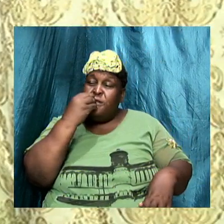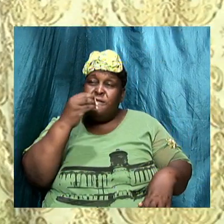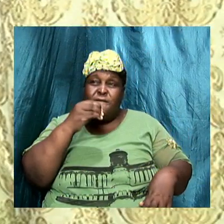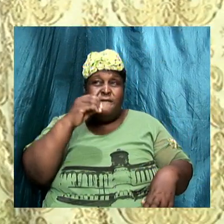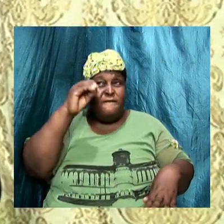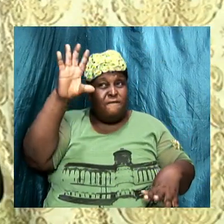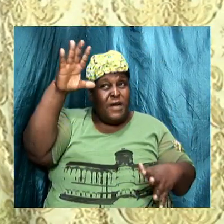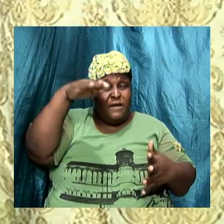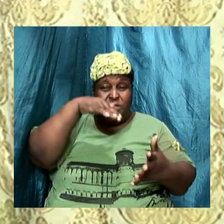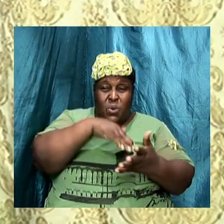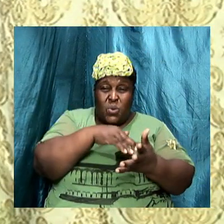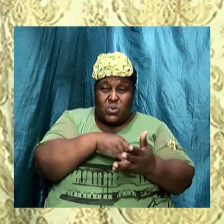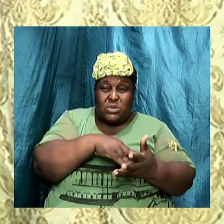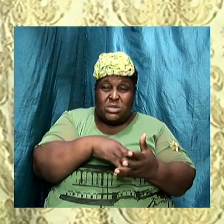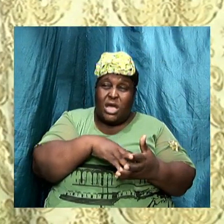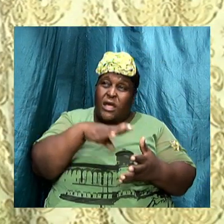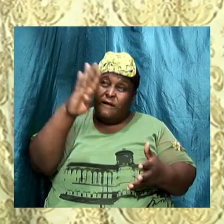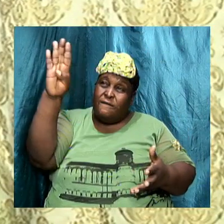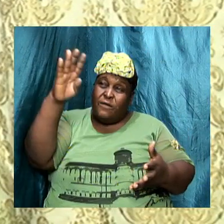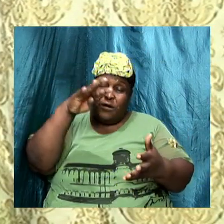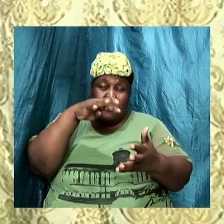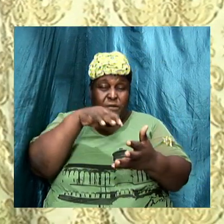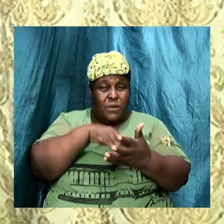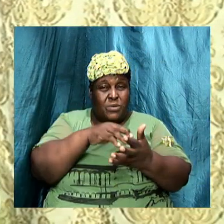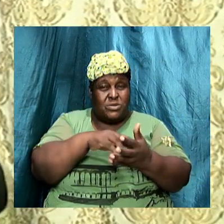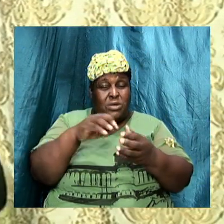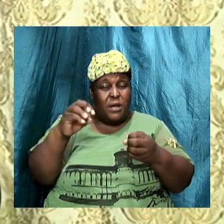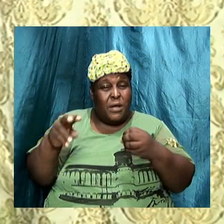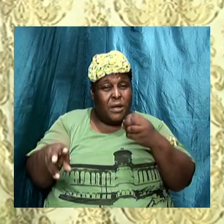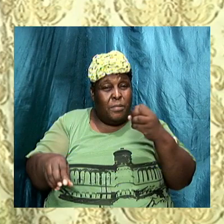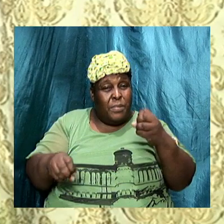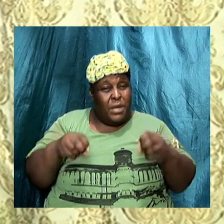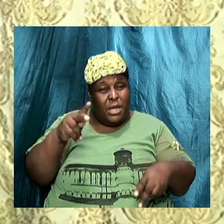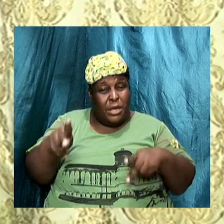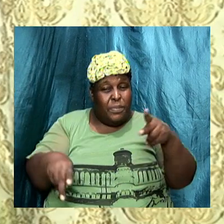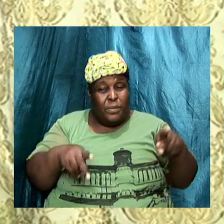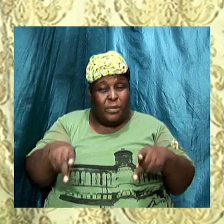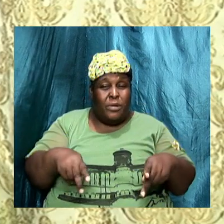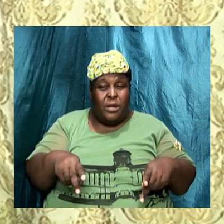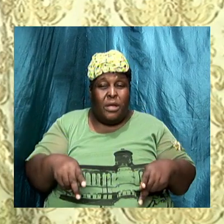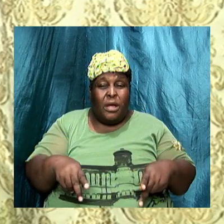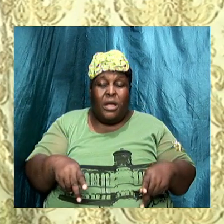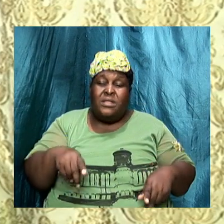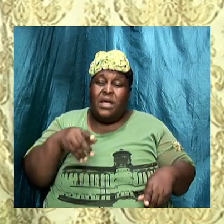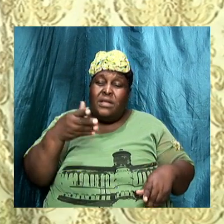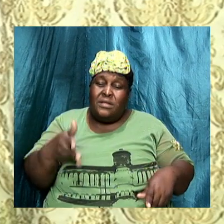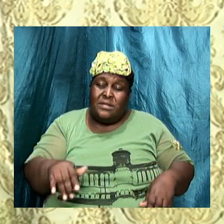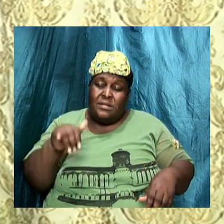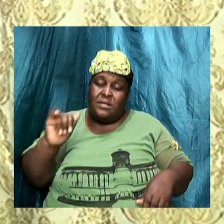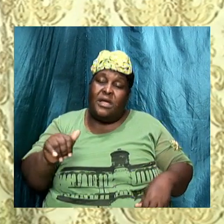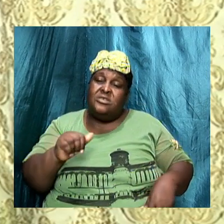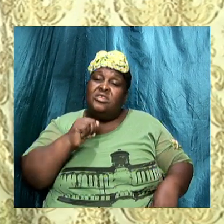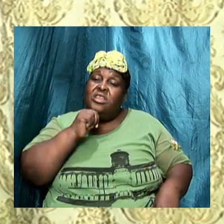and emphasize that they did not need to worry about food